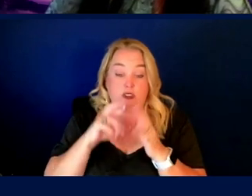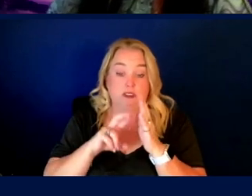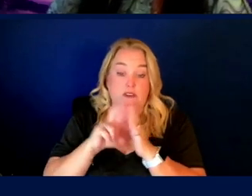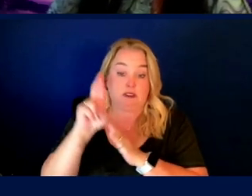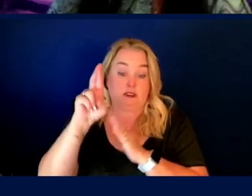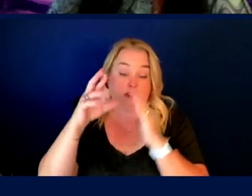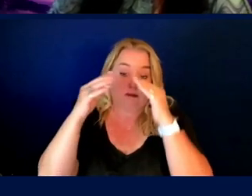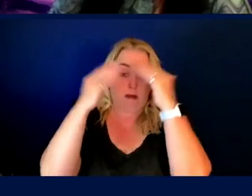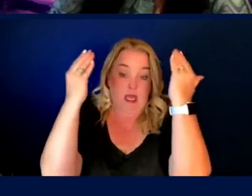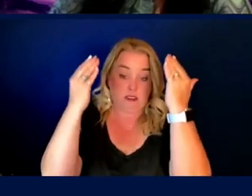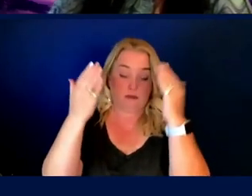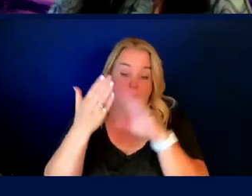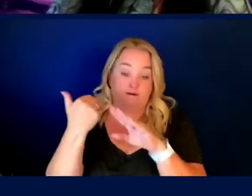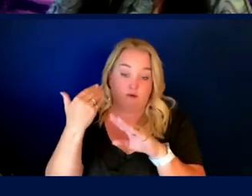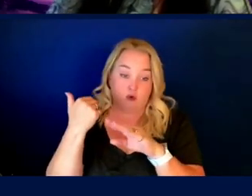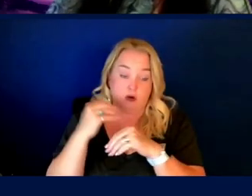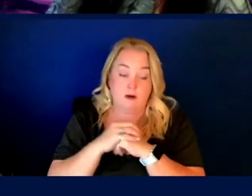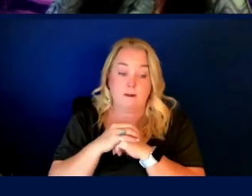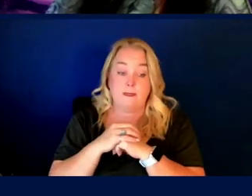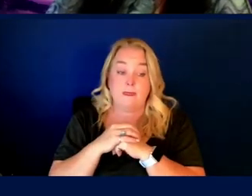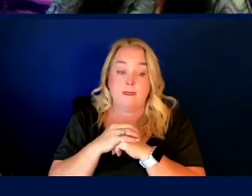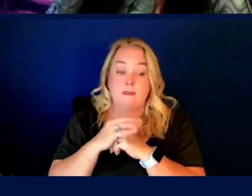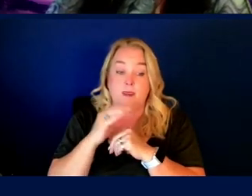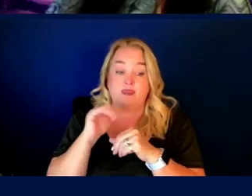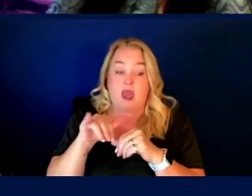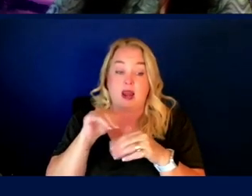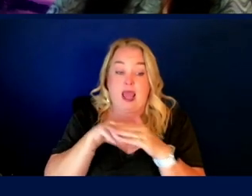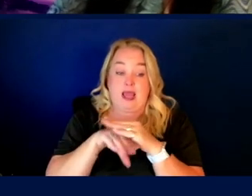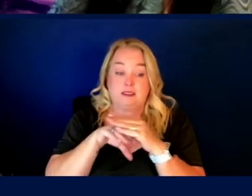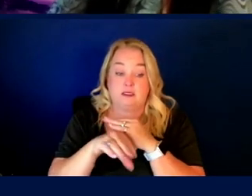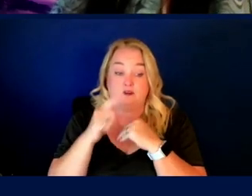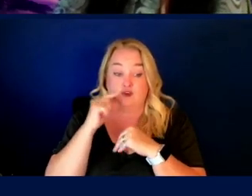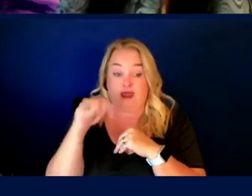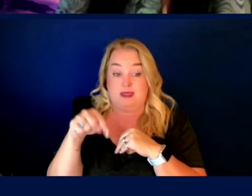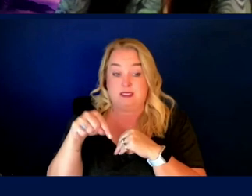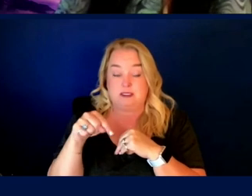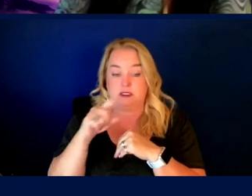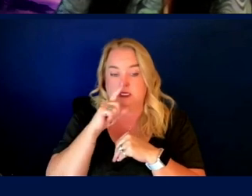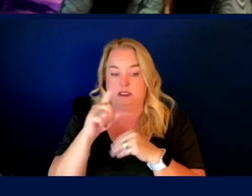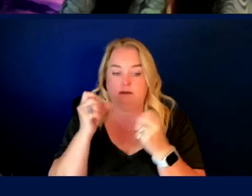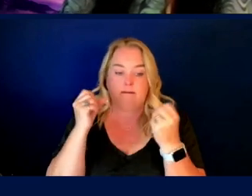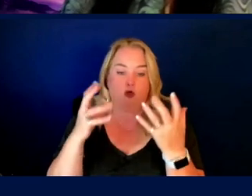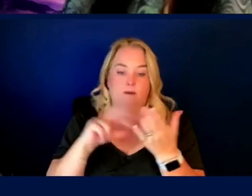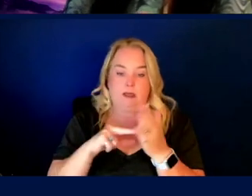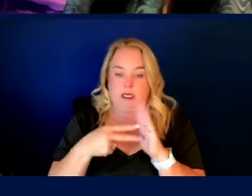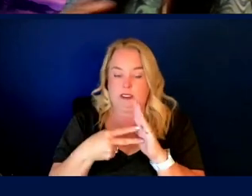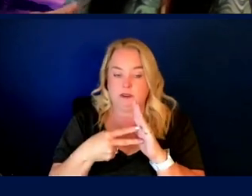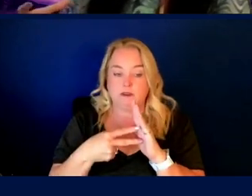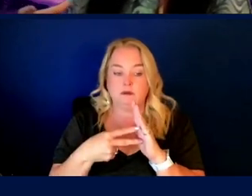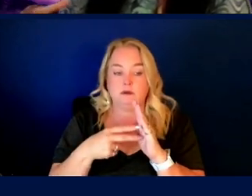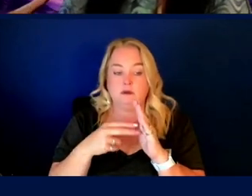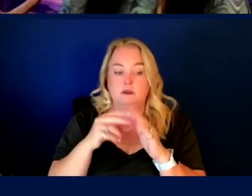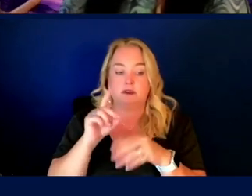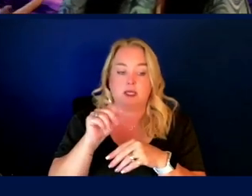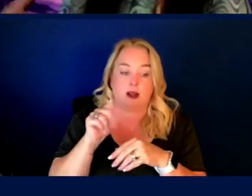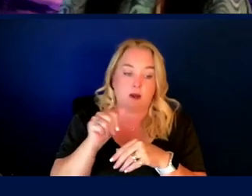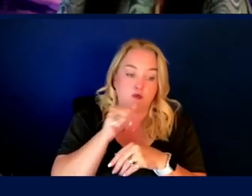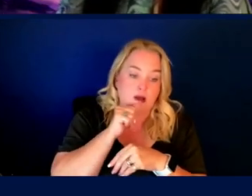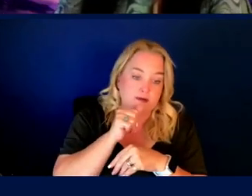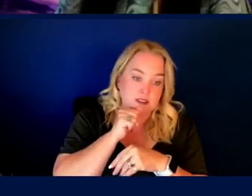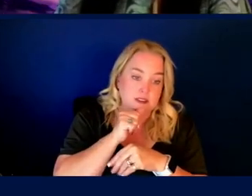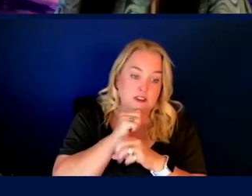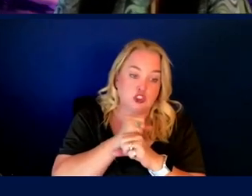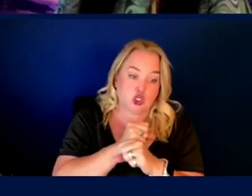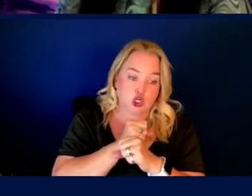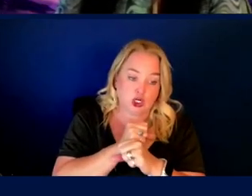who have had those opportunities afforded to them. So the term access in this context holds multiple meanings, right? This could mean data privacy and security.